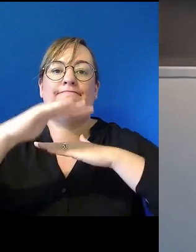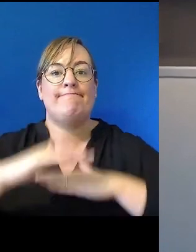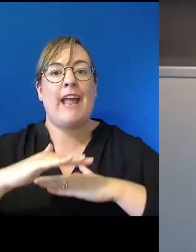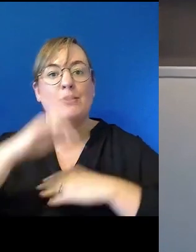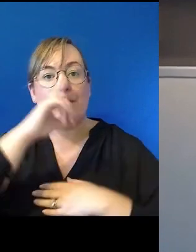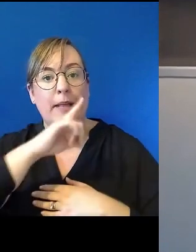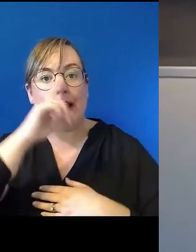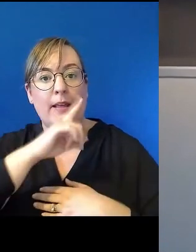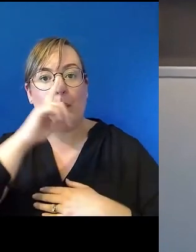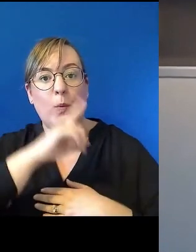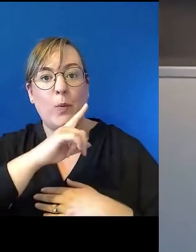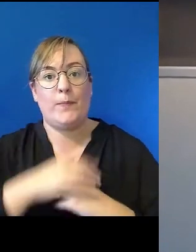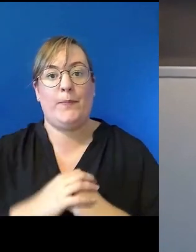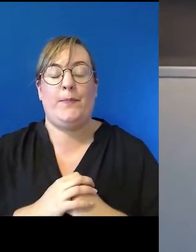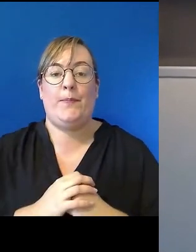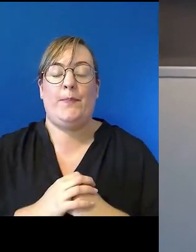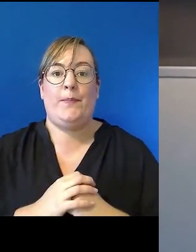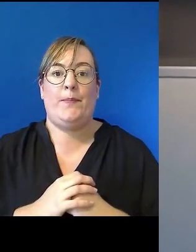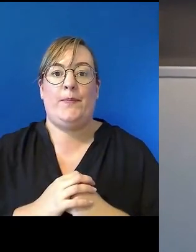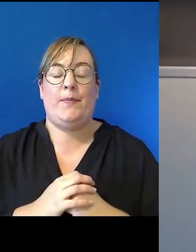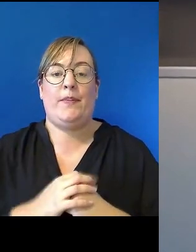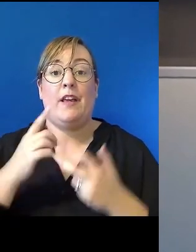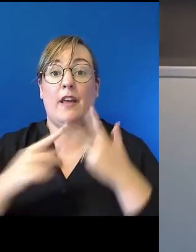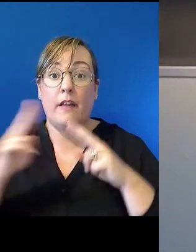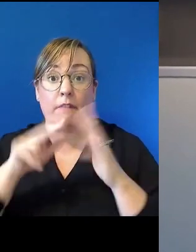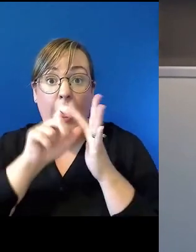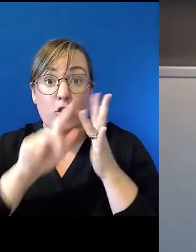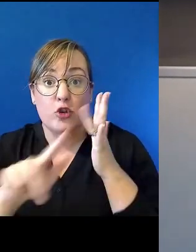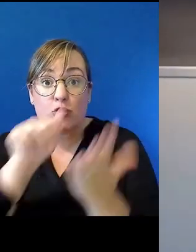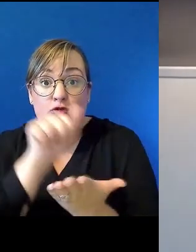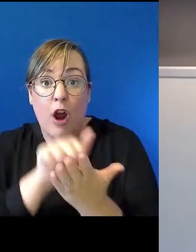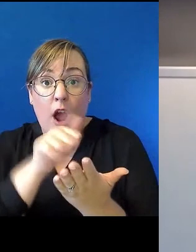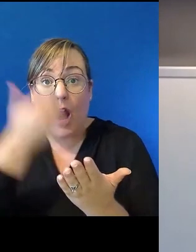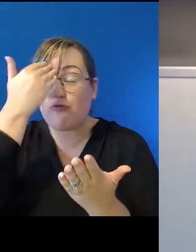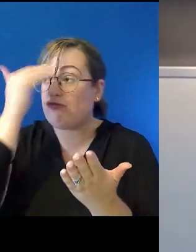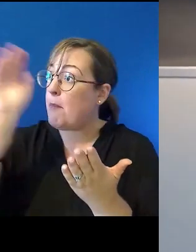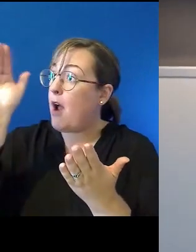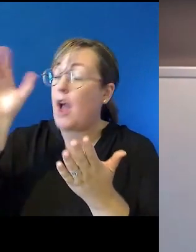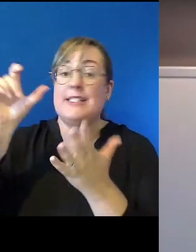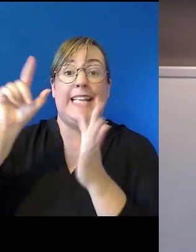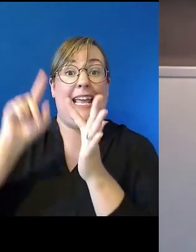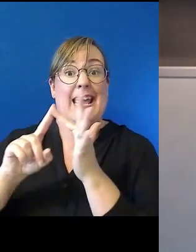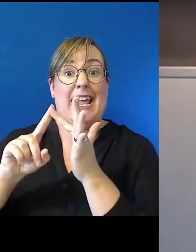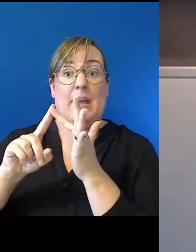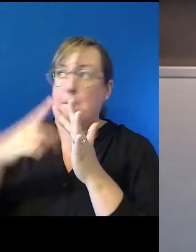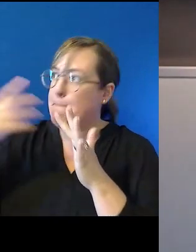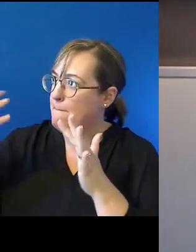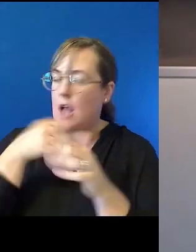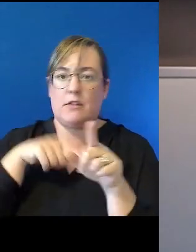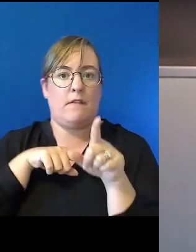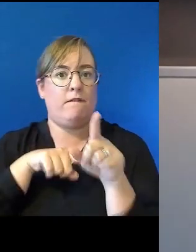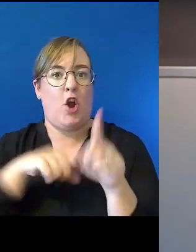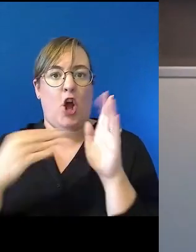work. If they do that and they remind their senior officers that it is required and that they